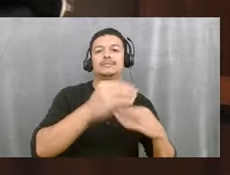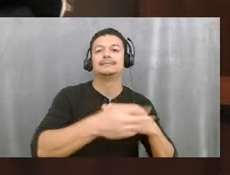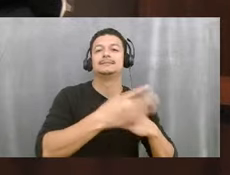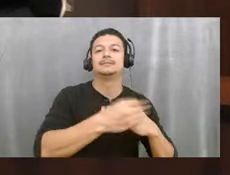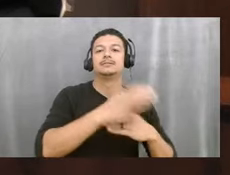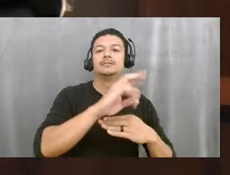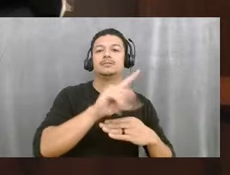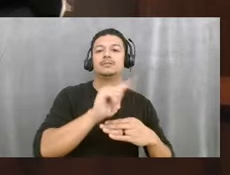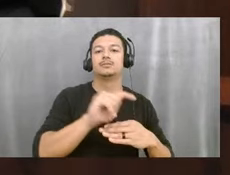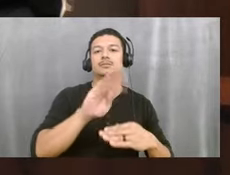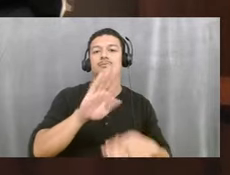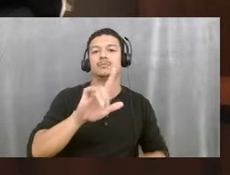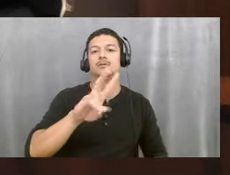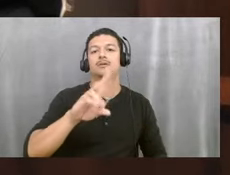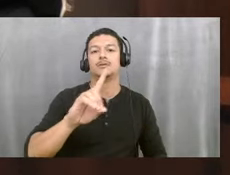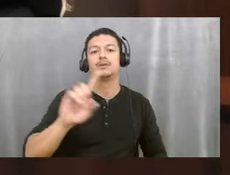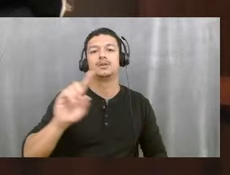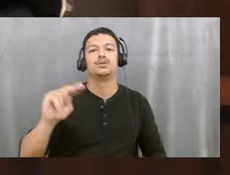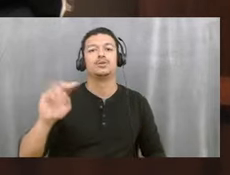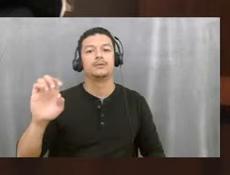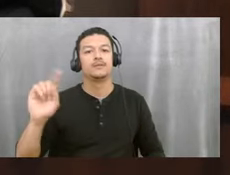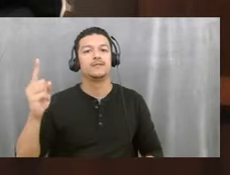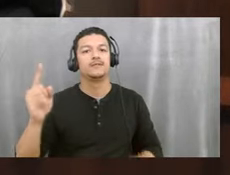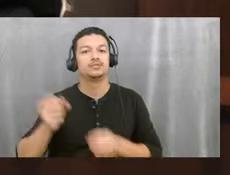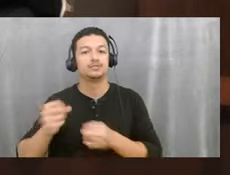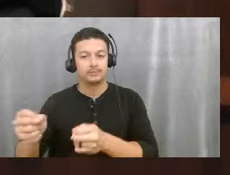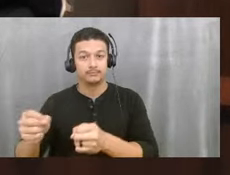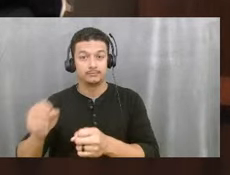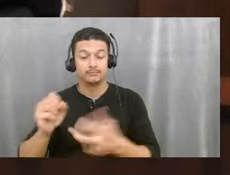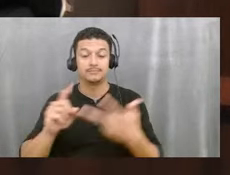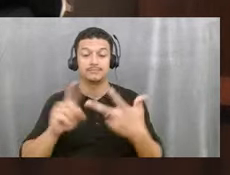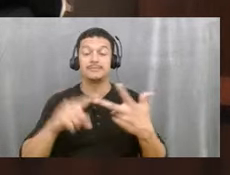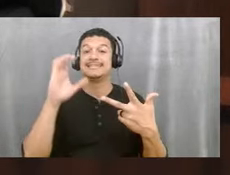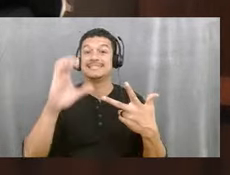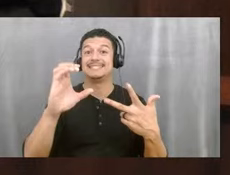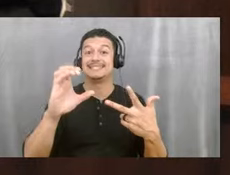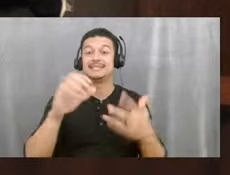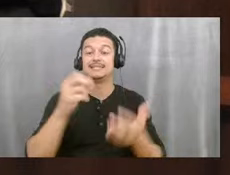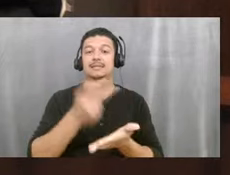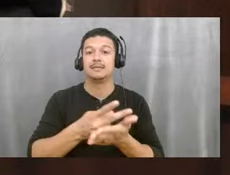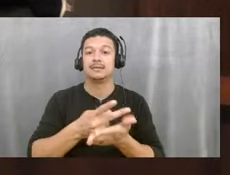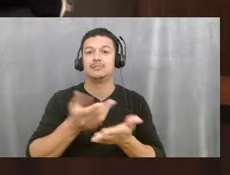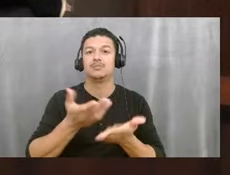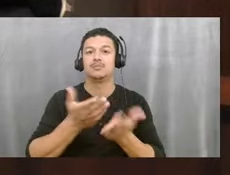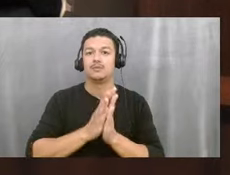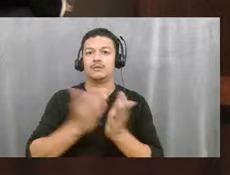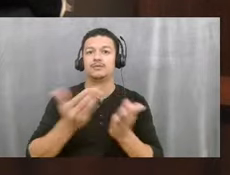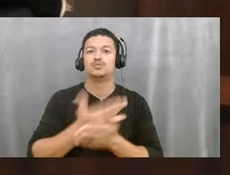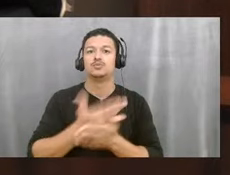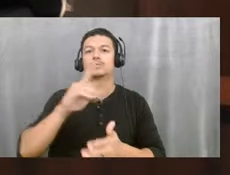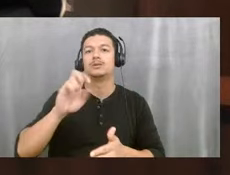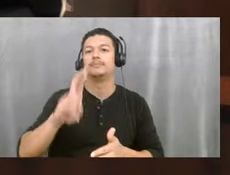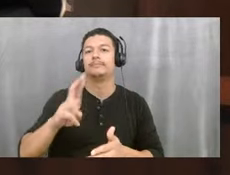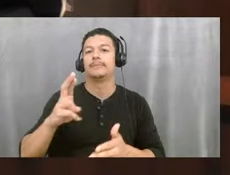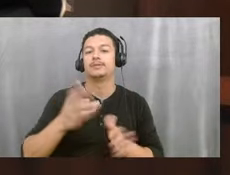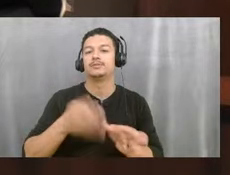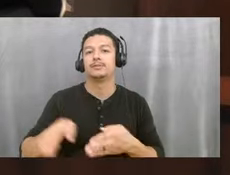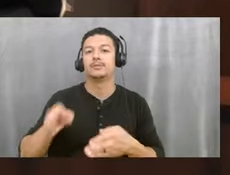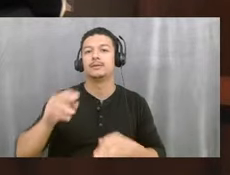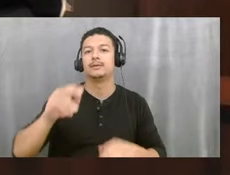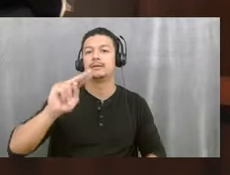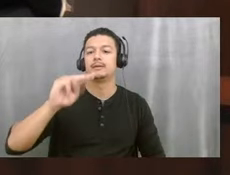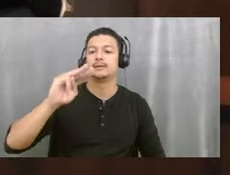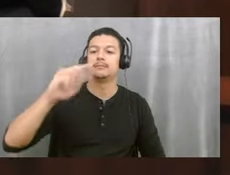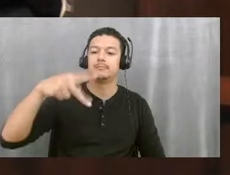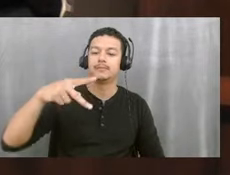Okay. 8C. Approve a request for the new master plan and new site plan NMP NWSP